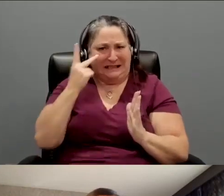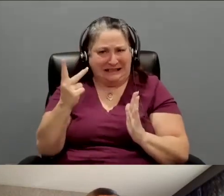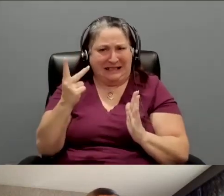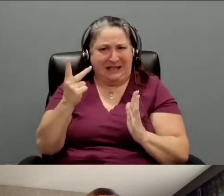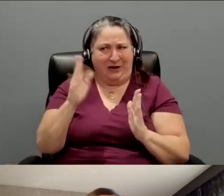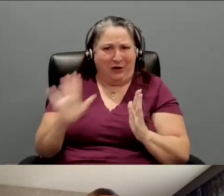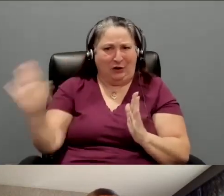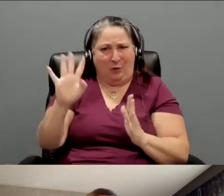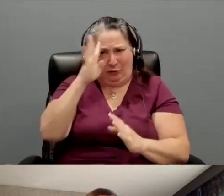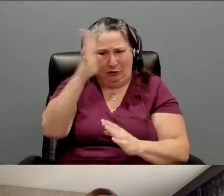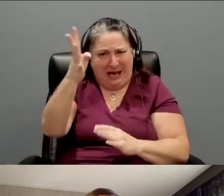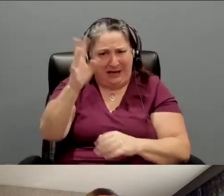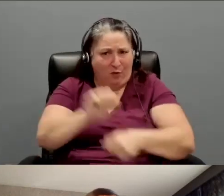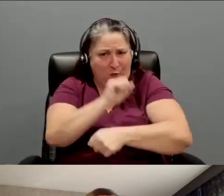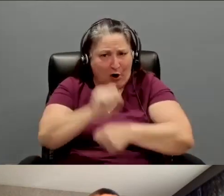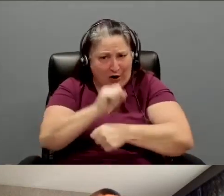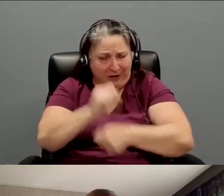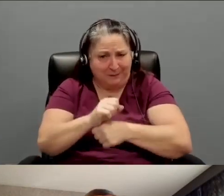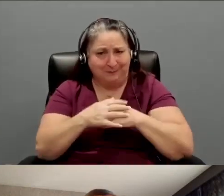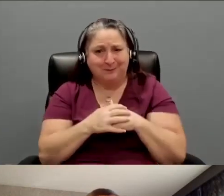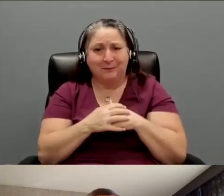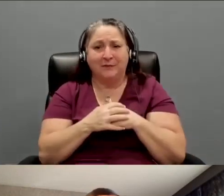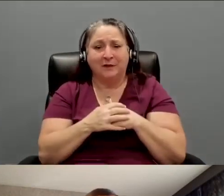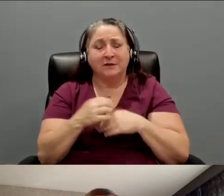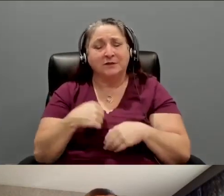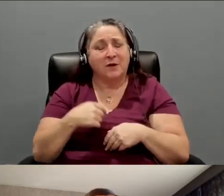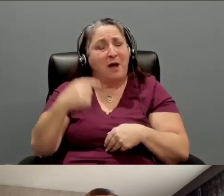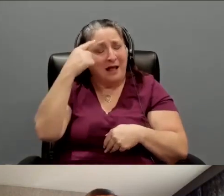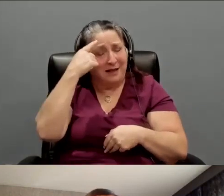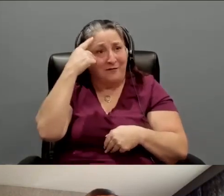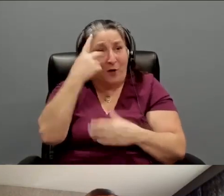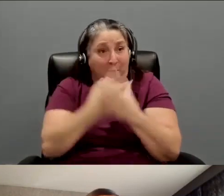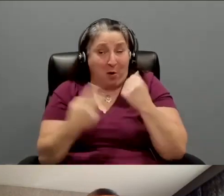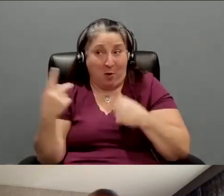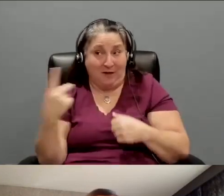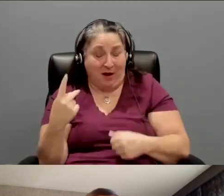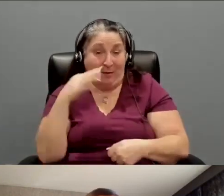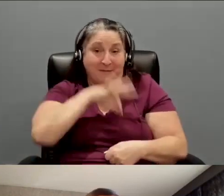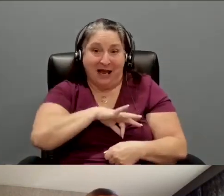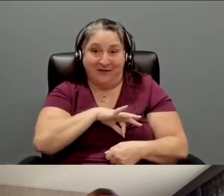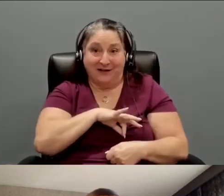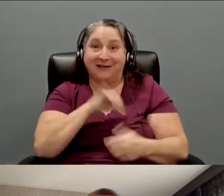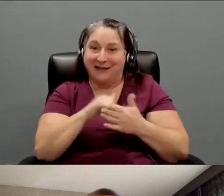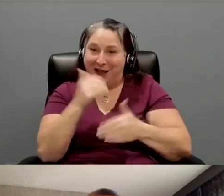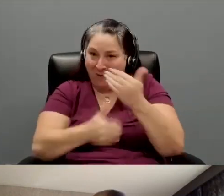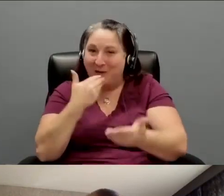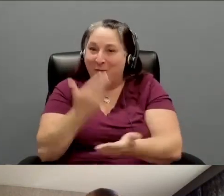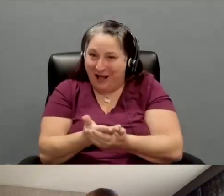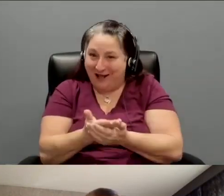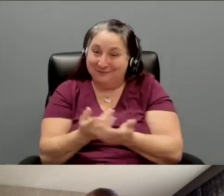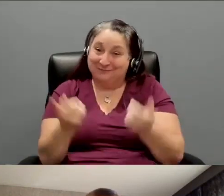creative work. And, you know, I think for, for, for both of our benefits that went really well. turns out